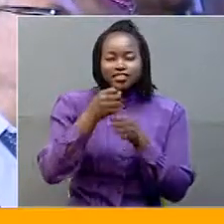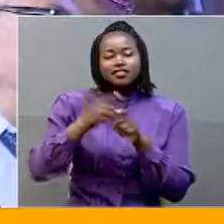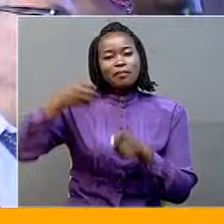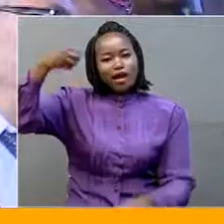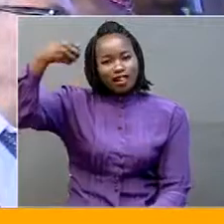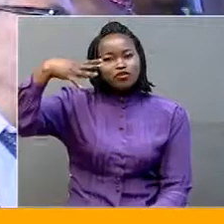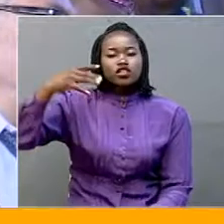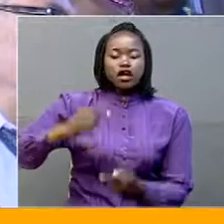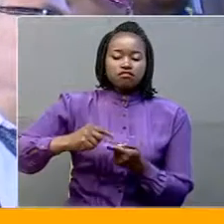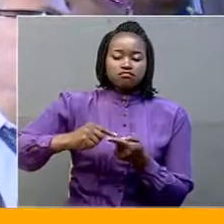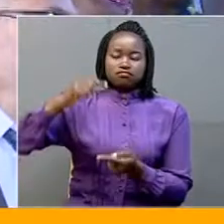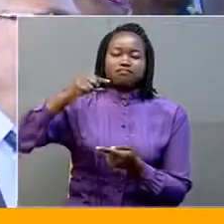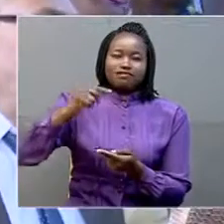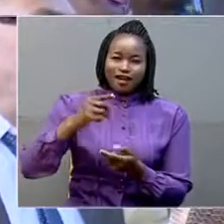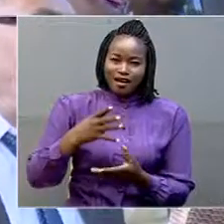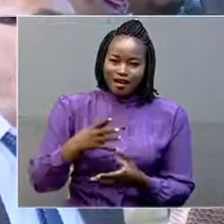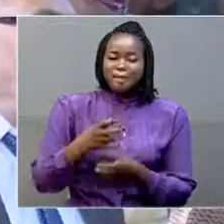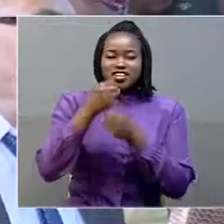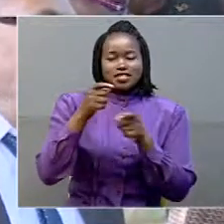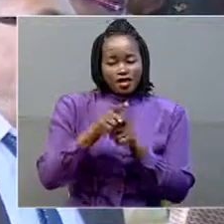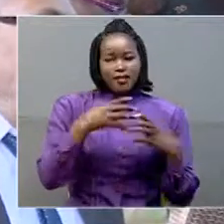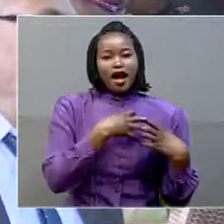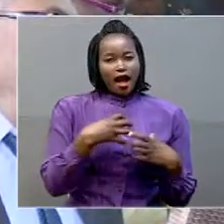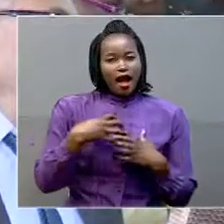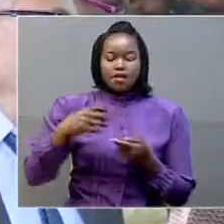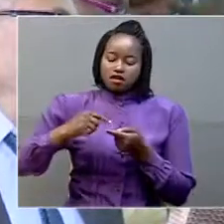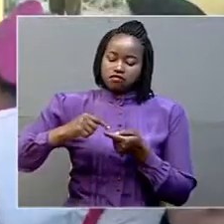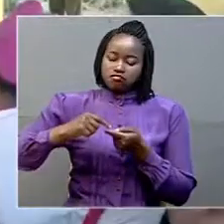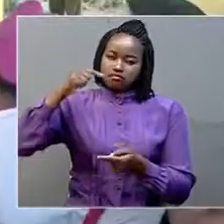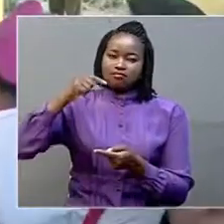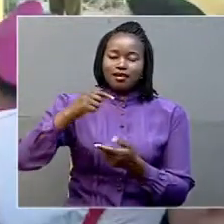and defense, the army.